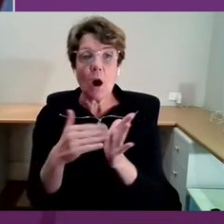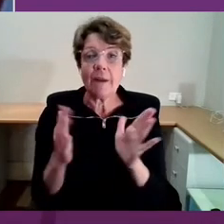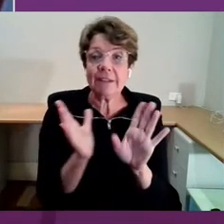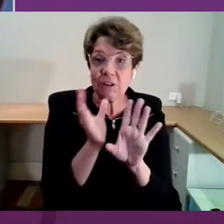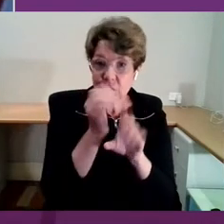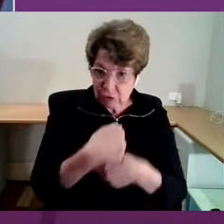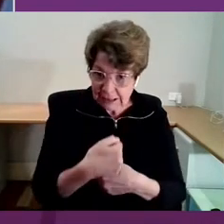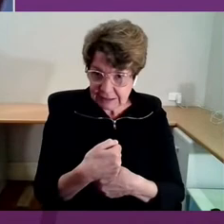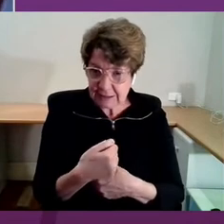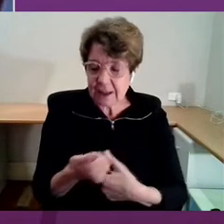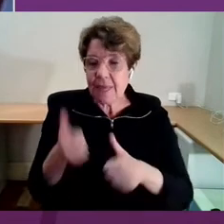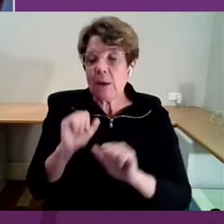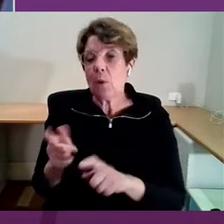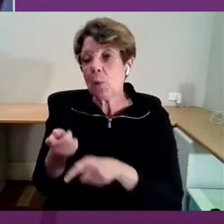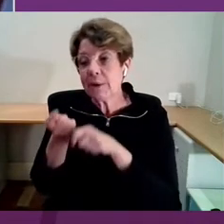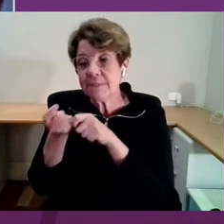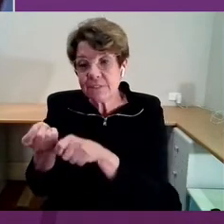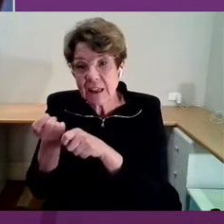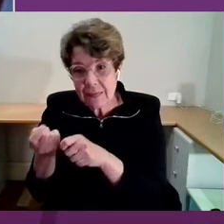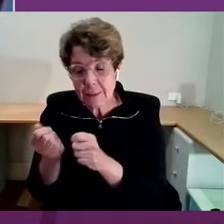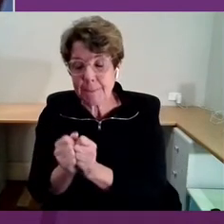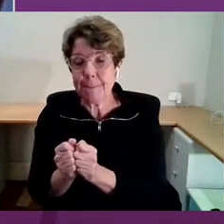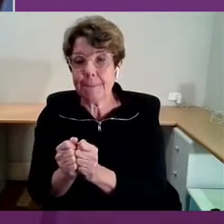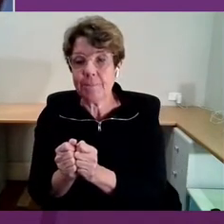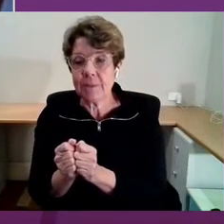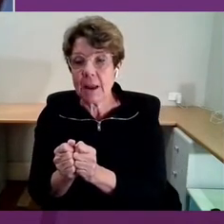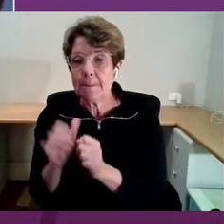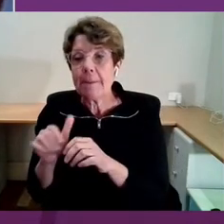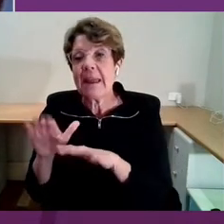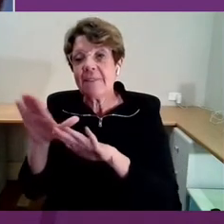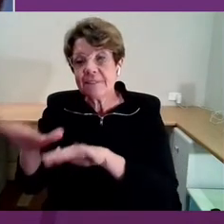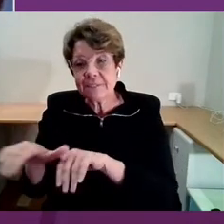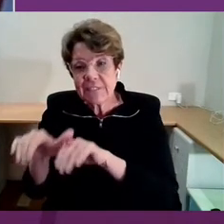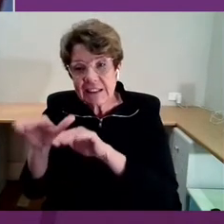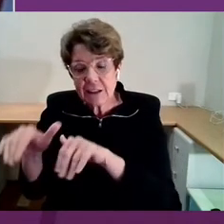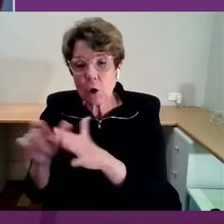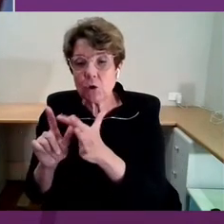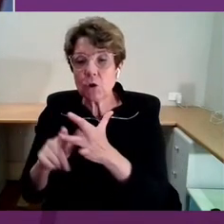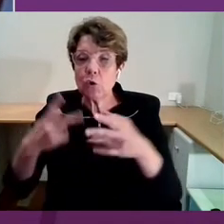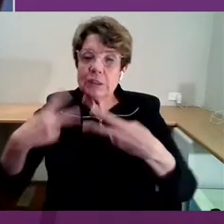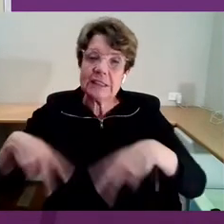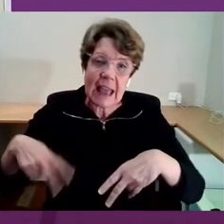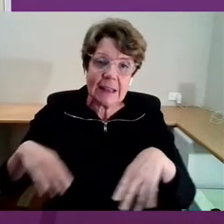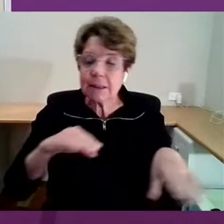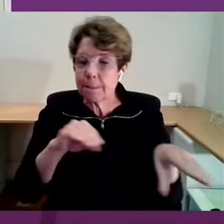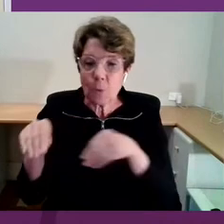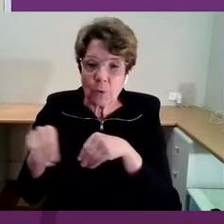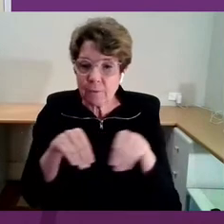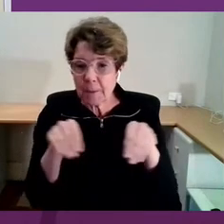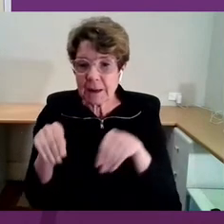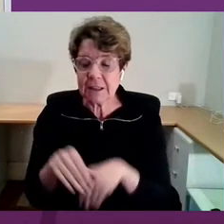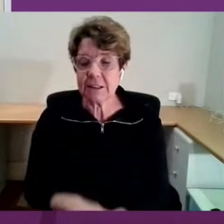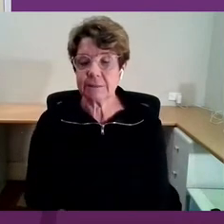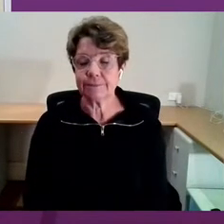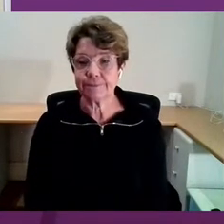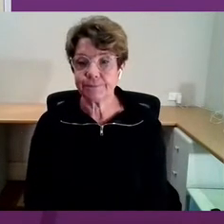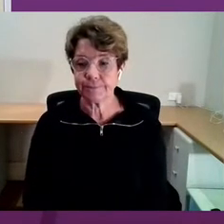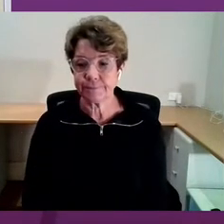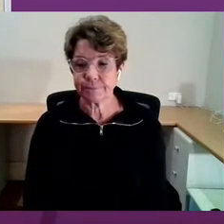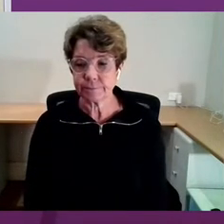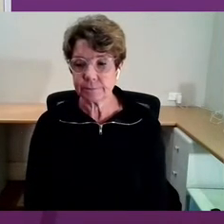feed them. We might bring our physio in to do some dance and movement. We have